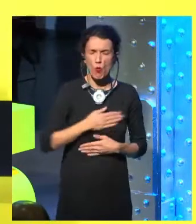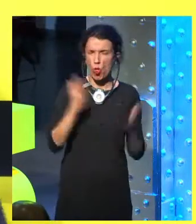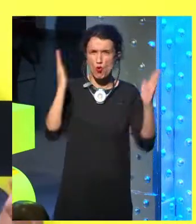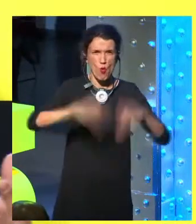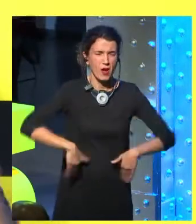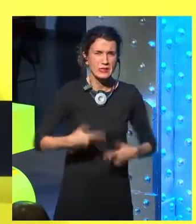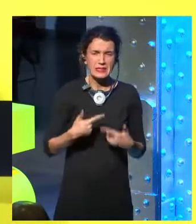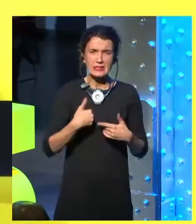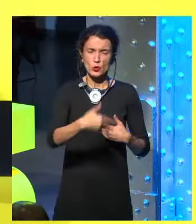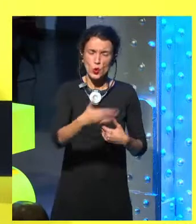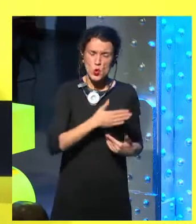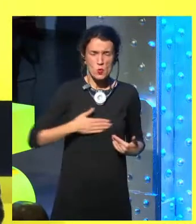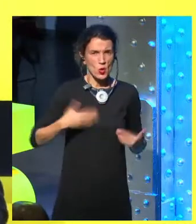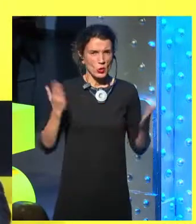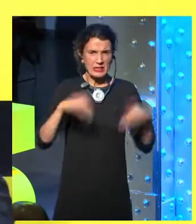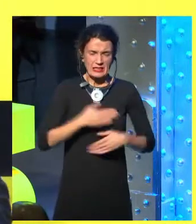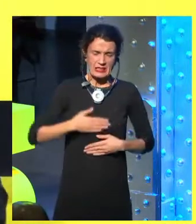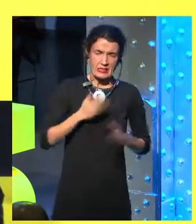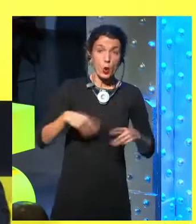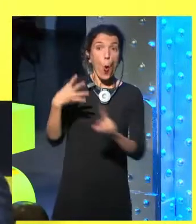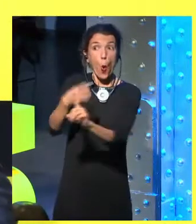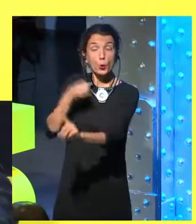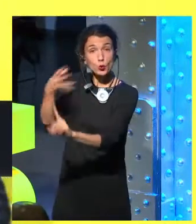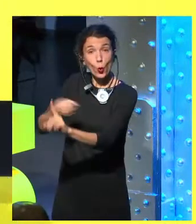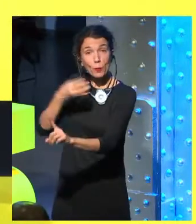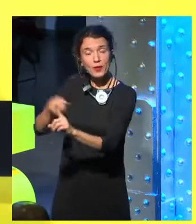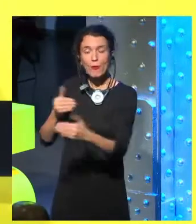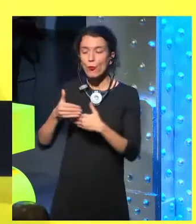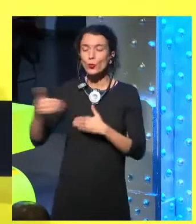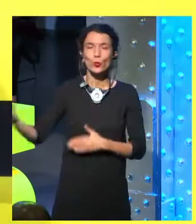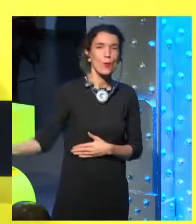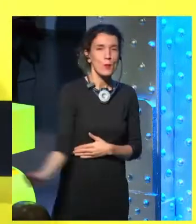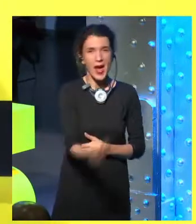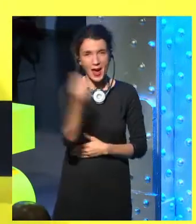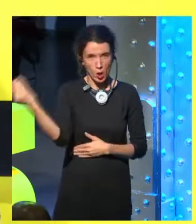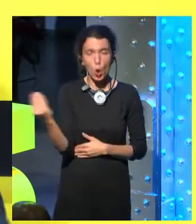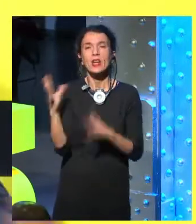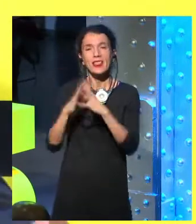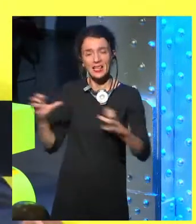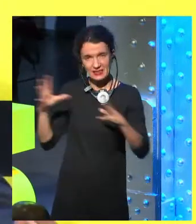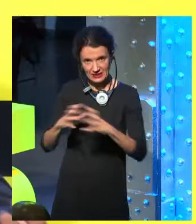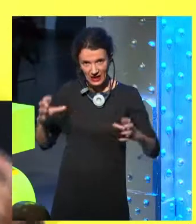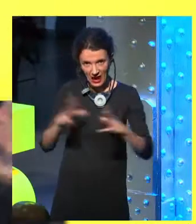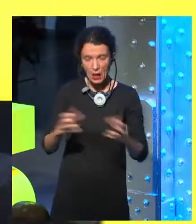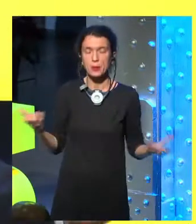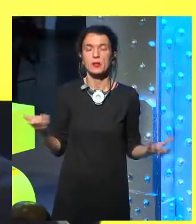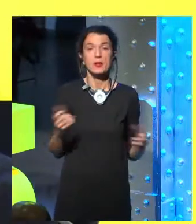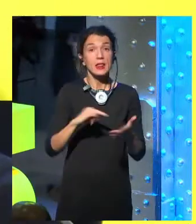an unpleasant and non-desirable future, and utopia is a better and desirable future.